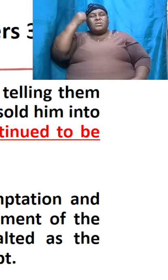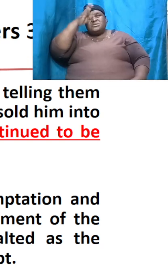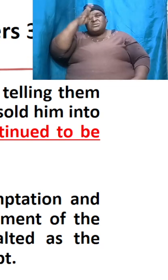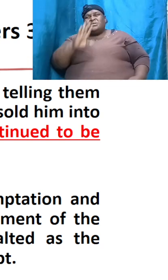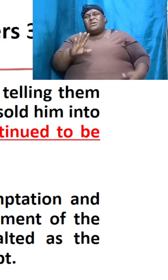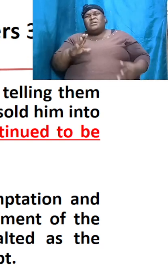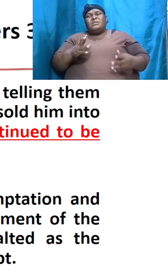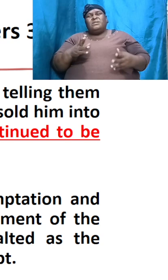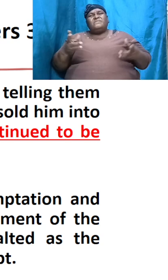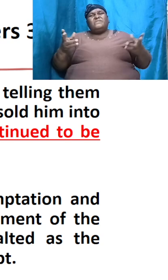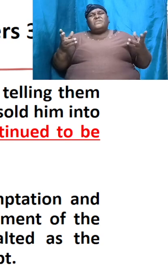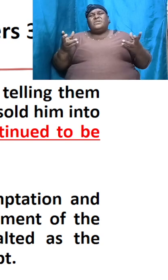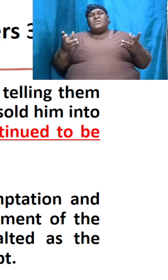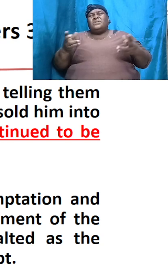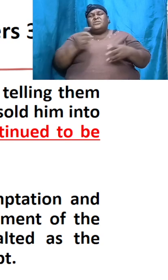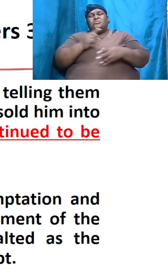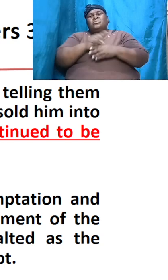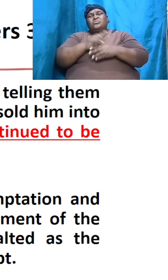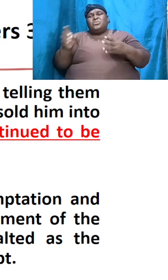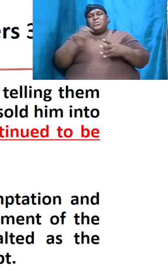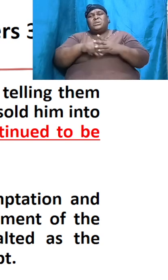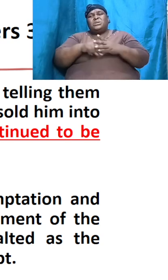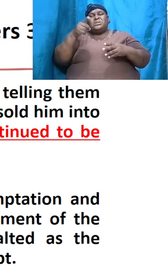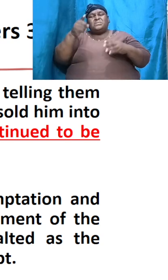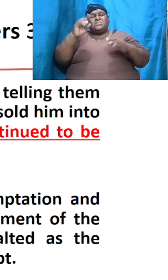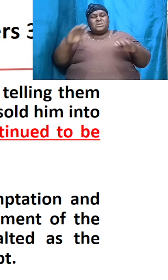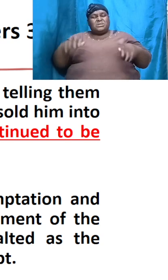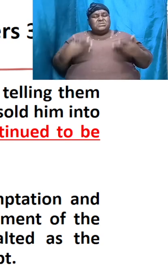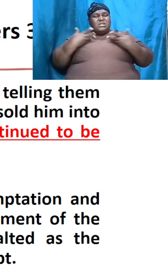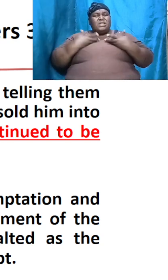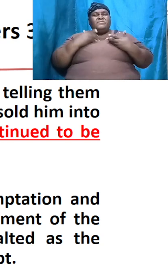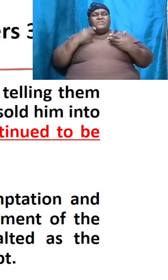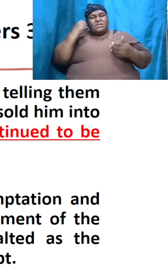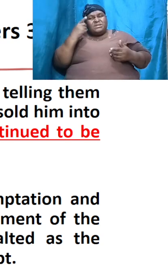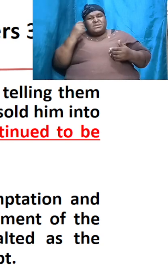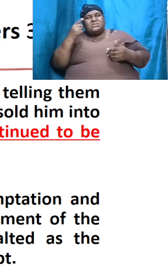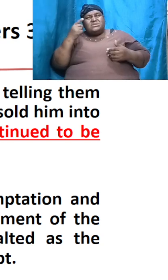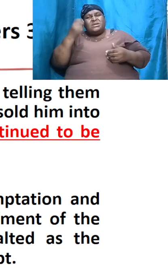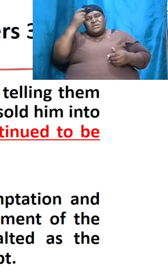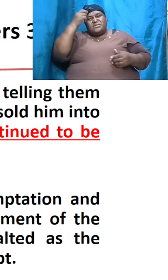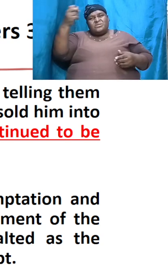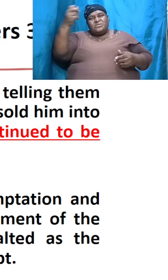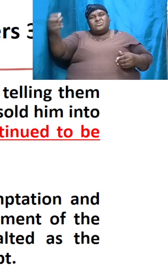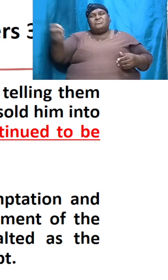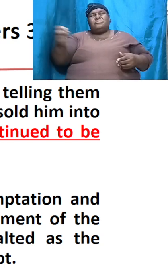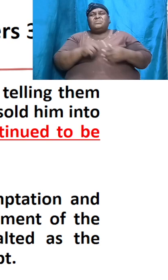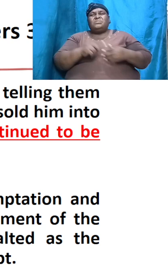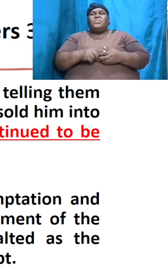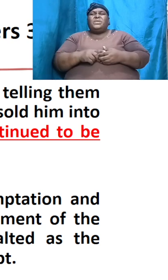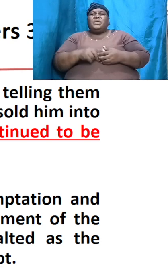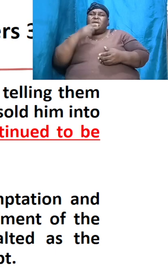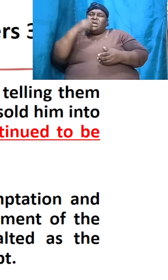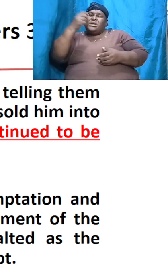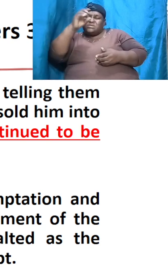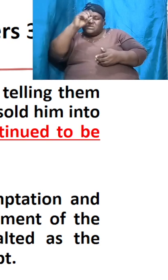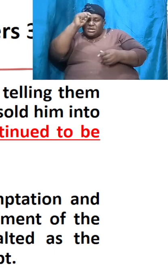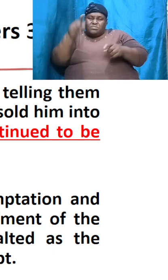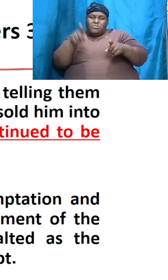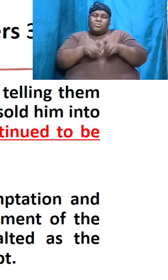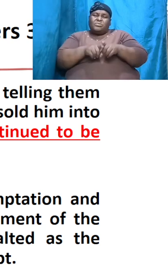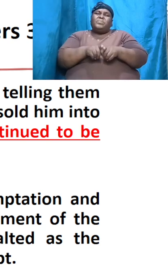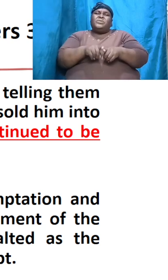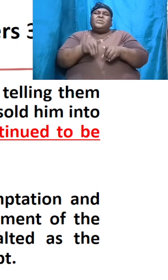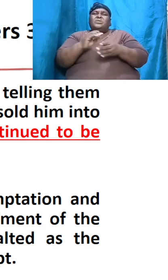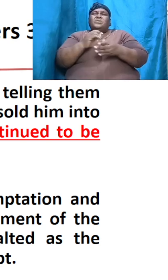life and the dreams that God was giving him and him understanding the dreams and relating it to his brothers it